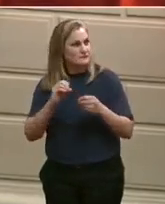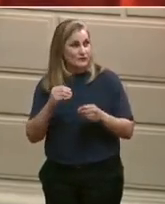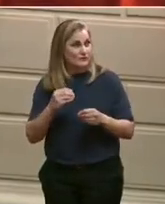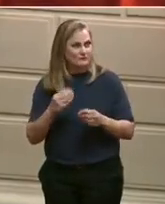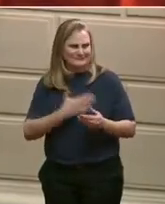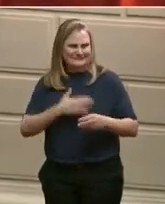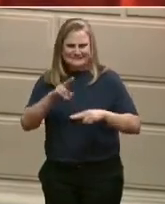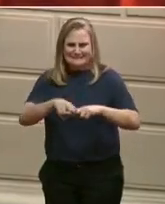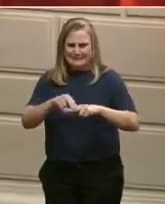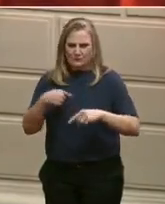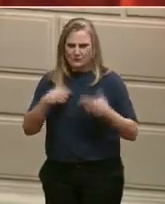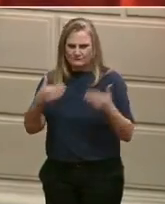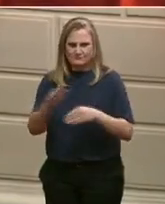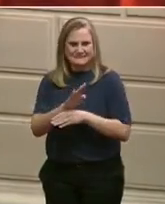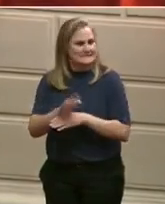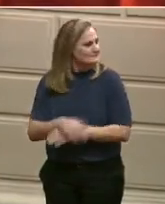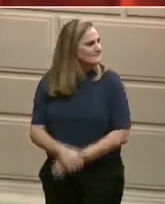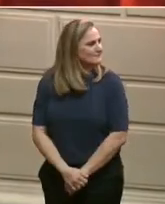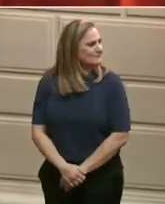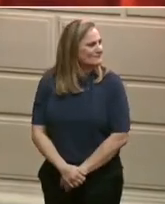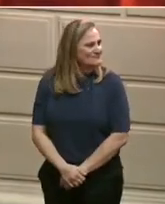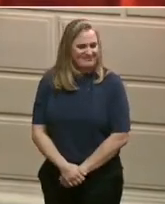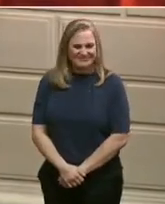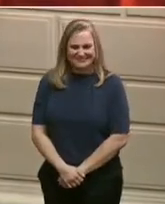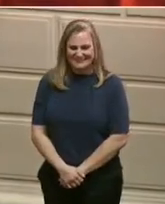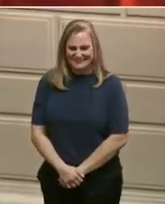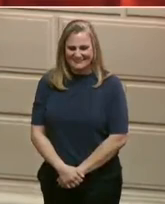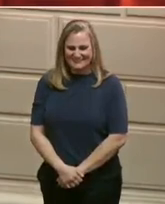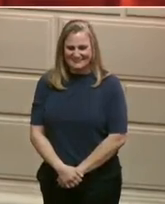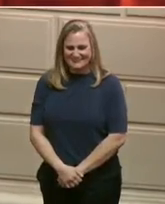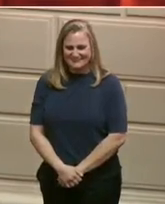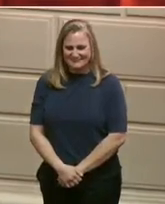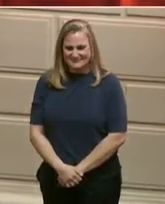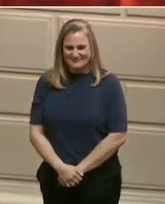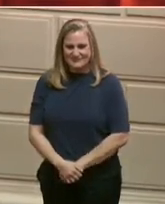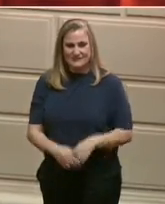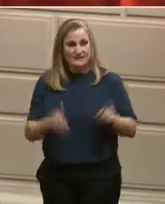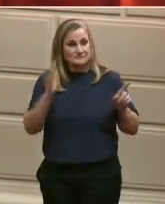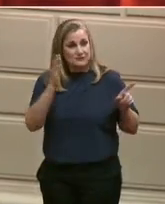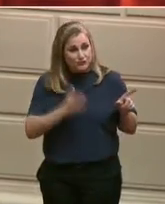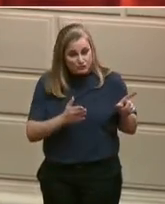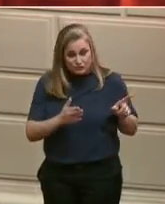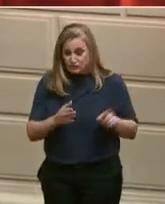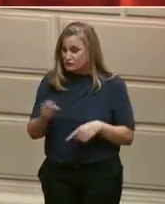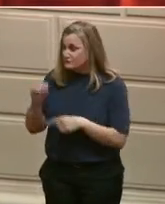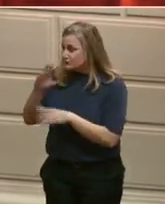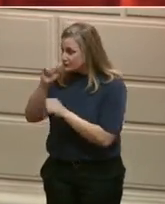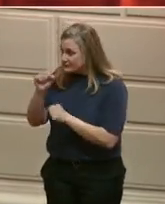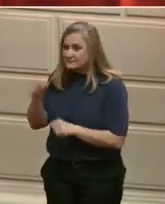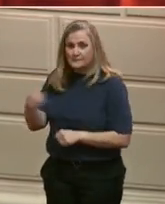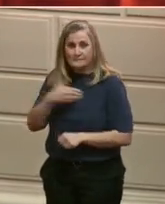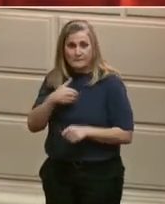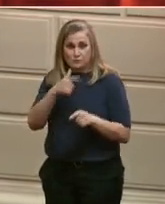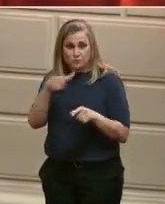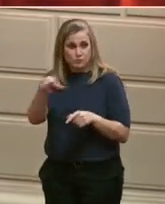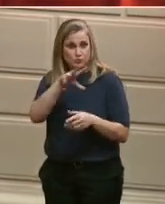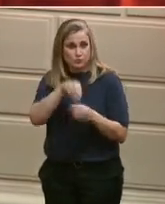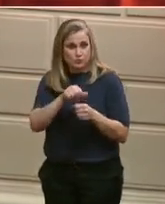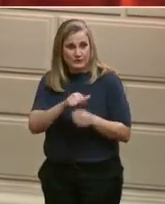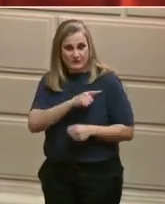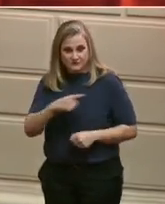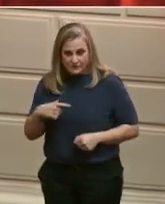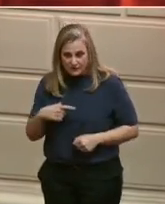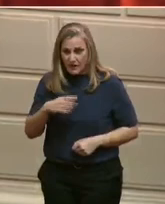Mr. Speaker, Mr. President, members of the legislature, Congressman Seth Magazine,